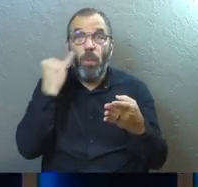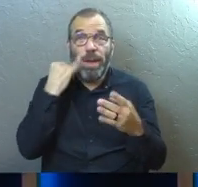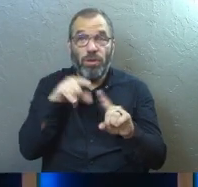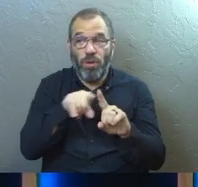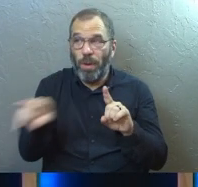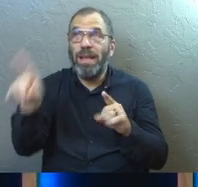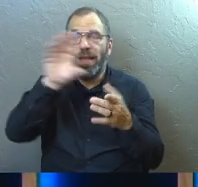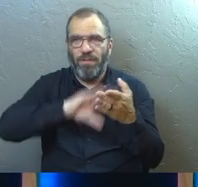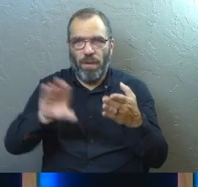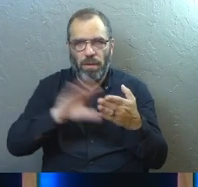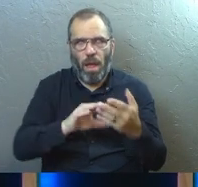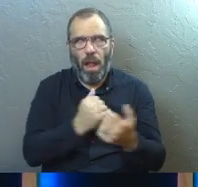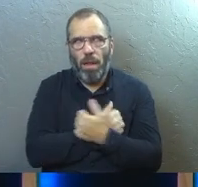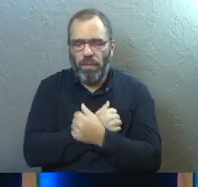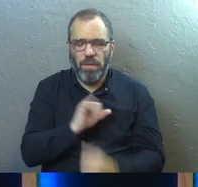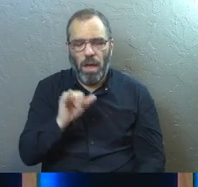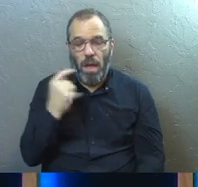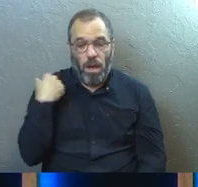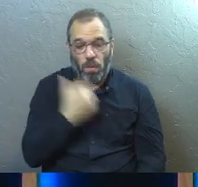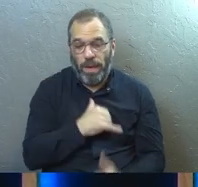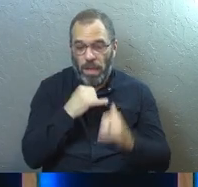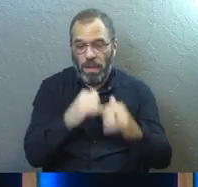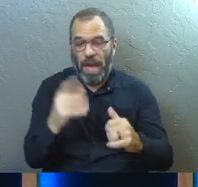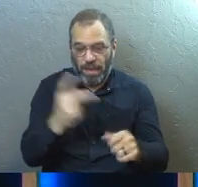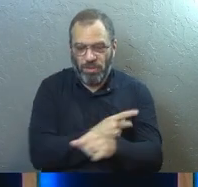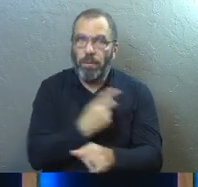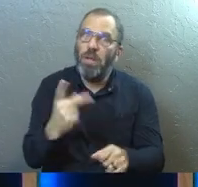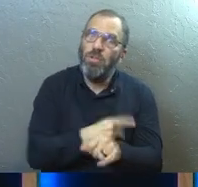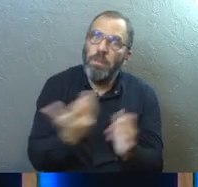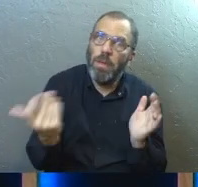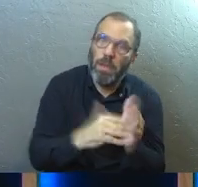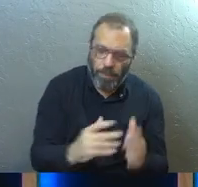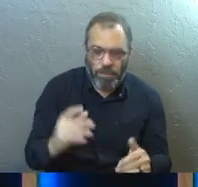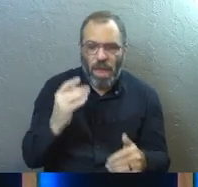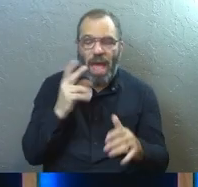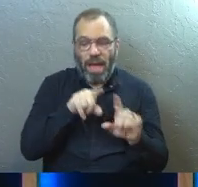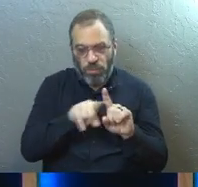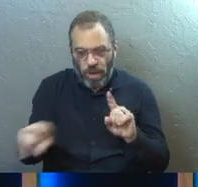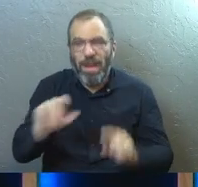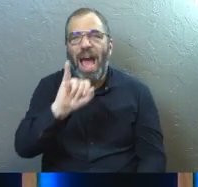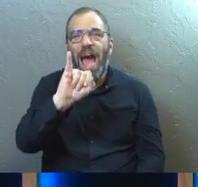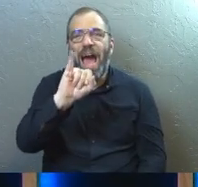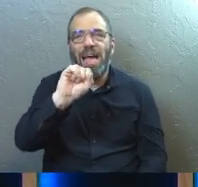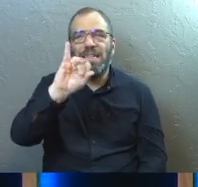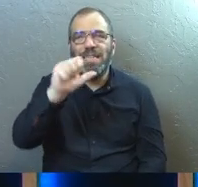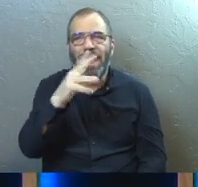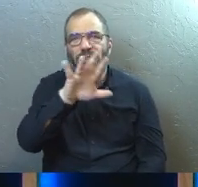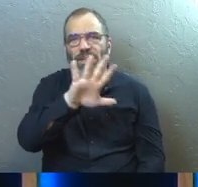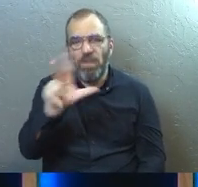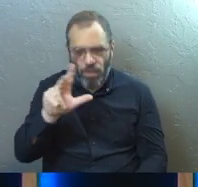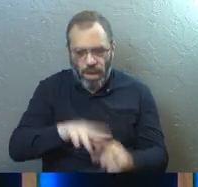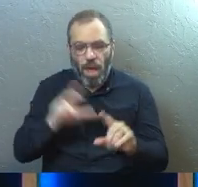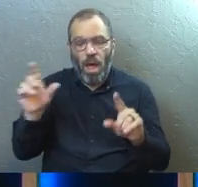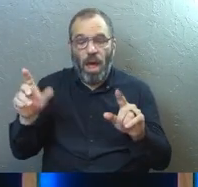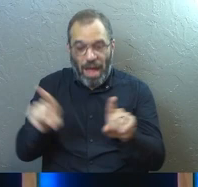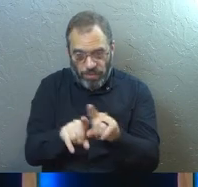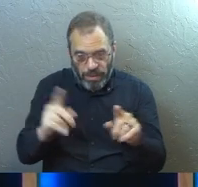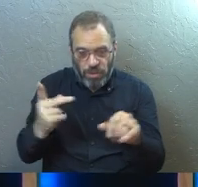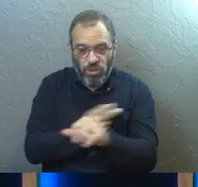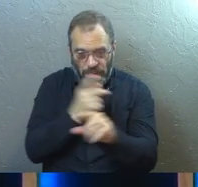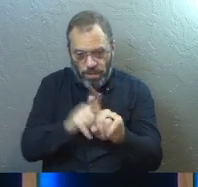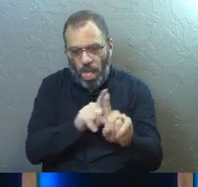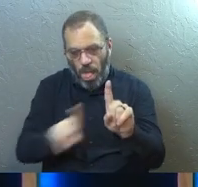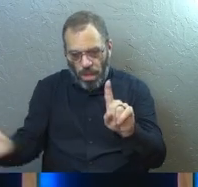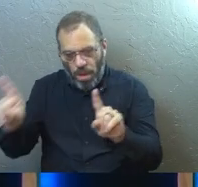Isaiah 53, 6. I love this verse. All of us like sheep. Here's sheep again. Have strayed away. We have left God's paths to follow our own